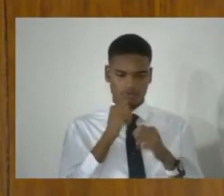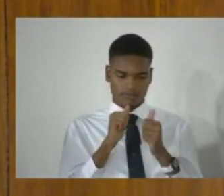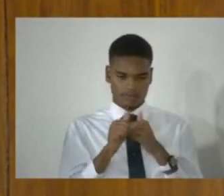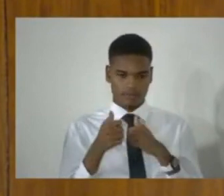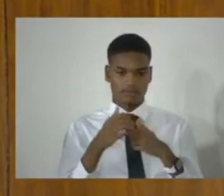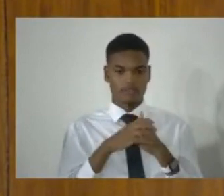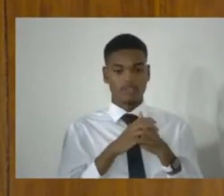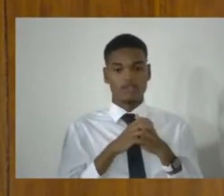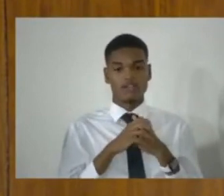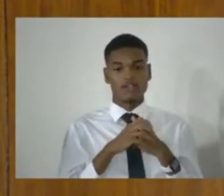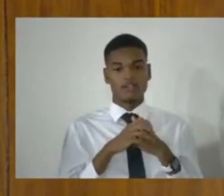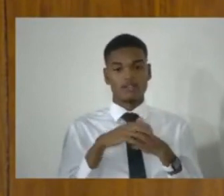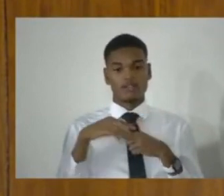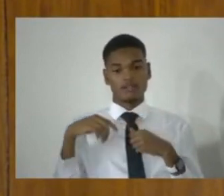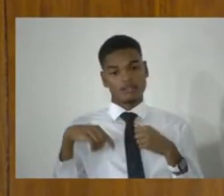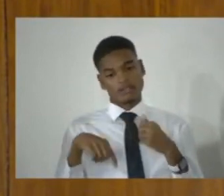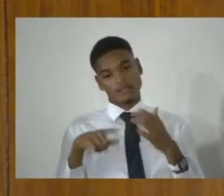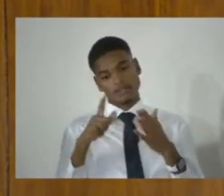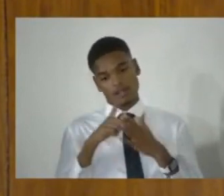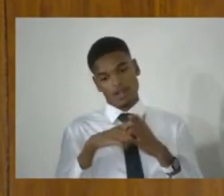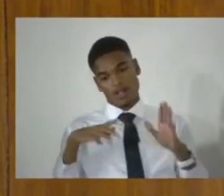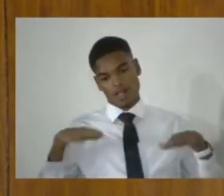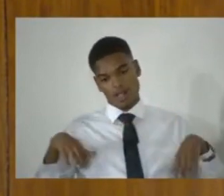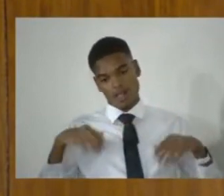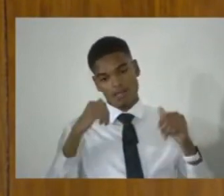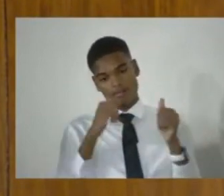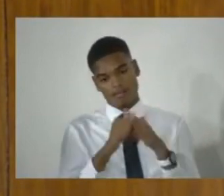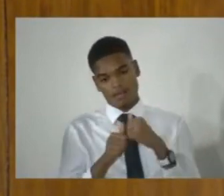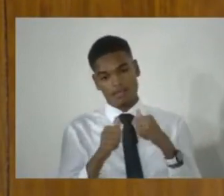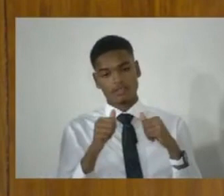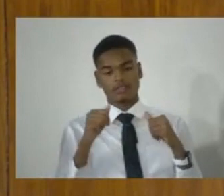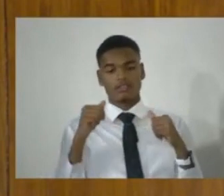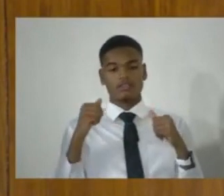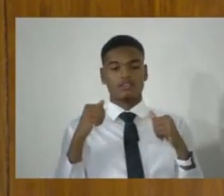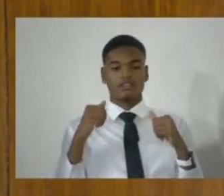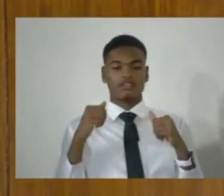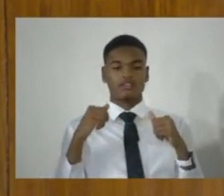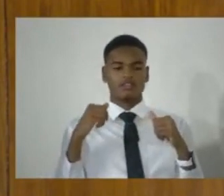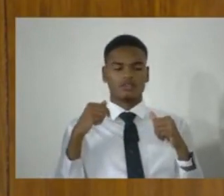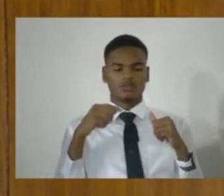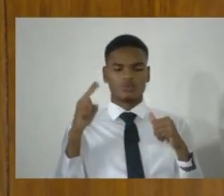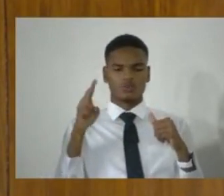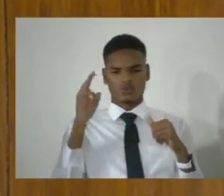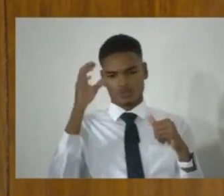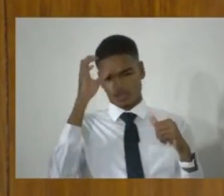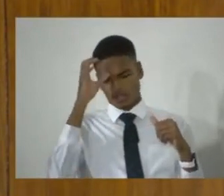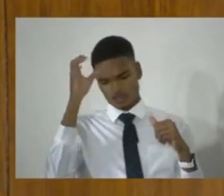The bill uses the concept of